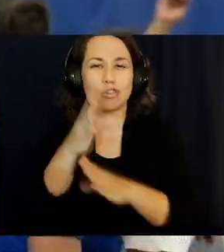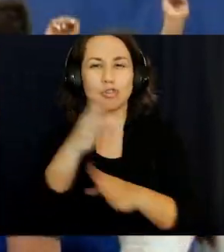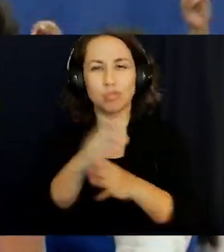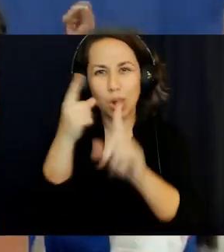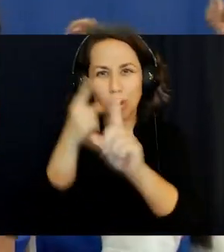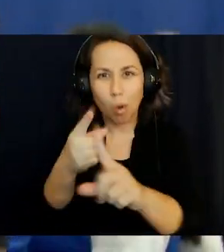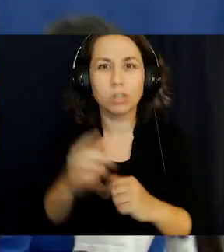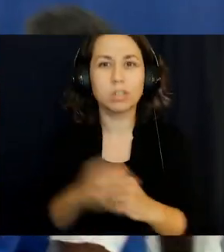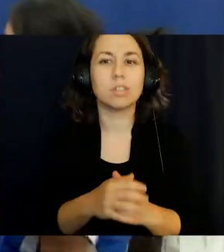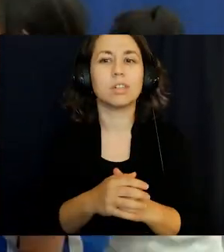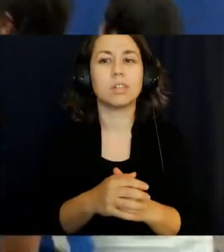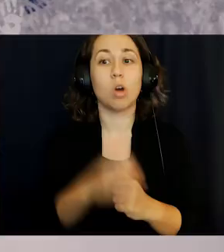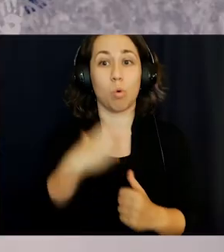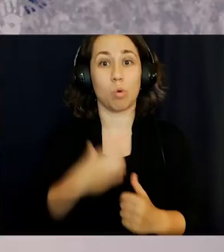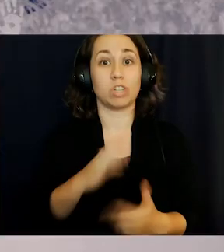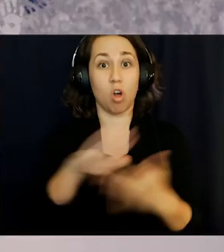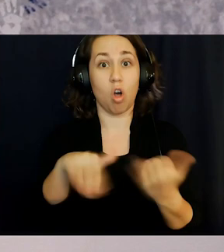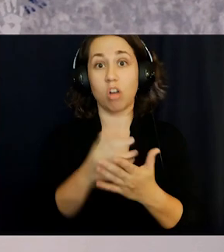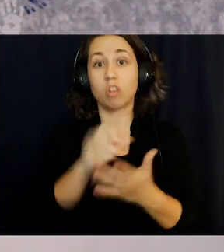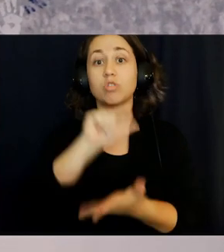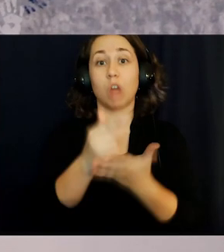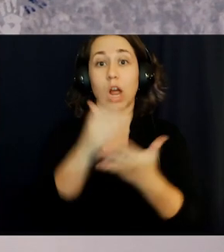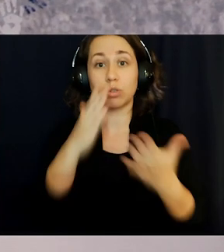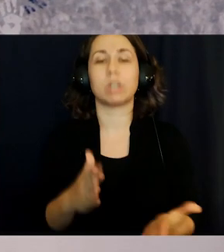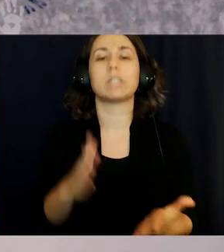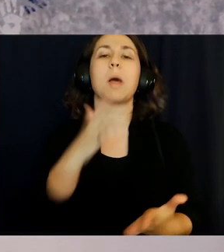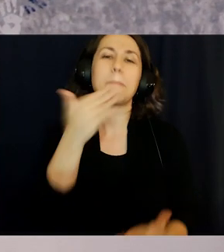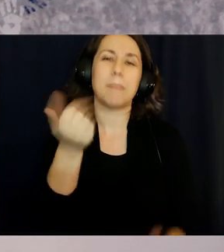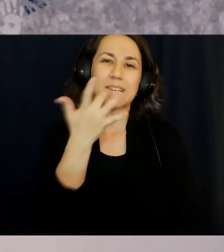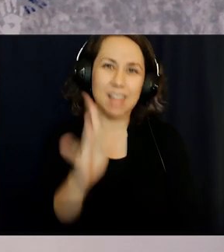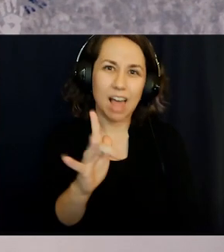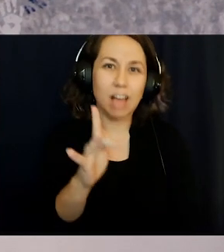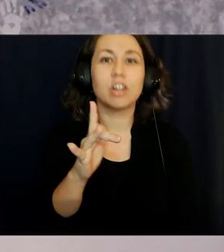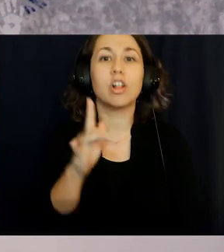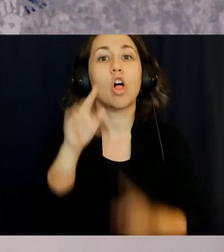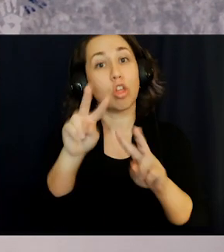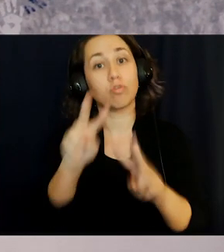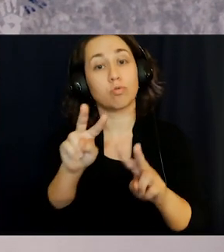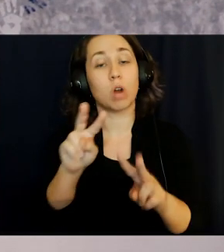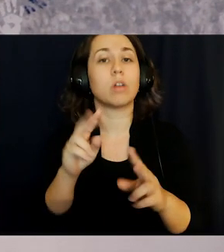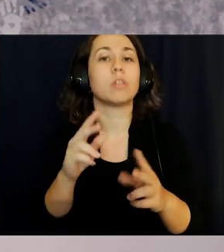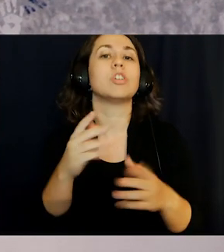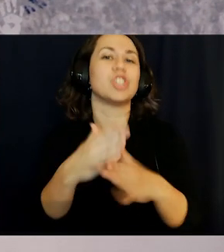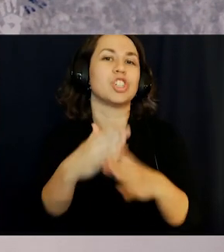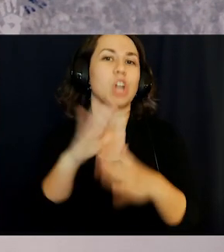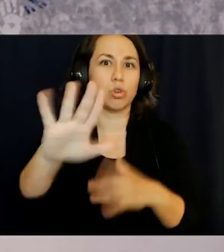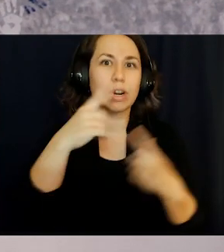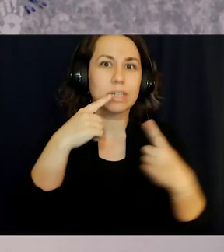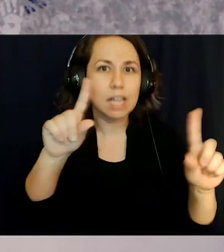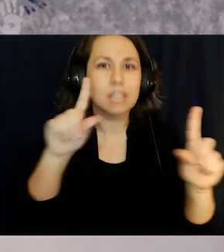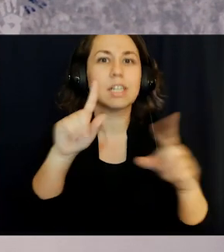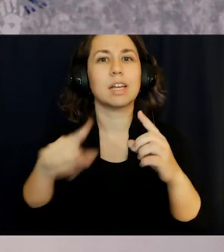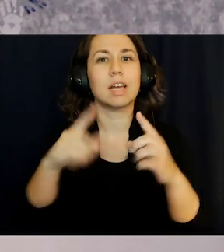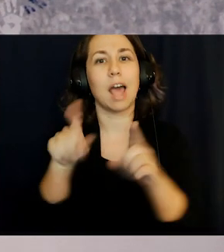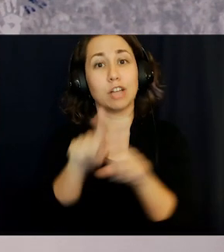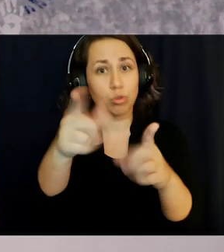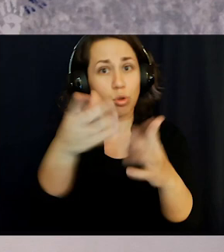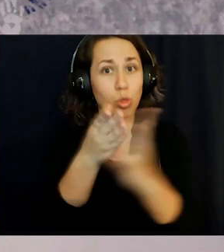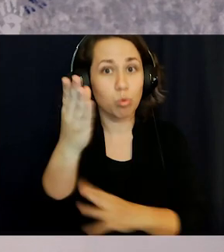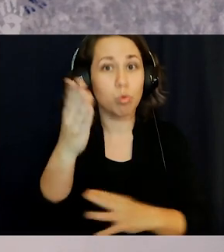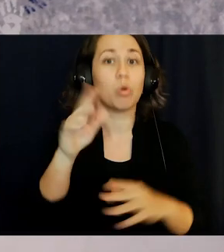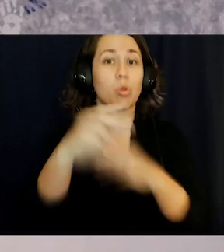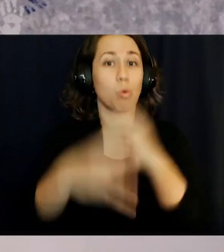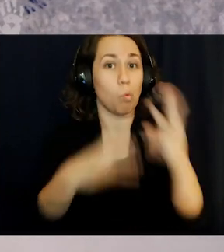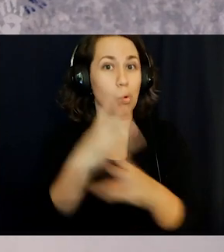their college and career goals. We wish all of our graduates the best of luck. Looking forward to sharing your successes